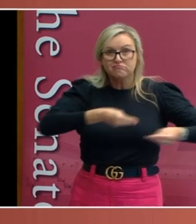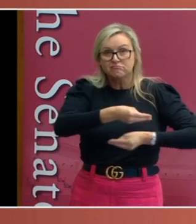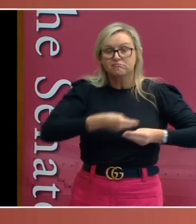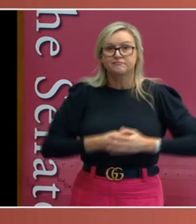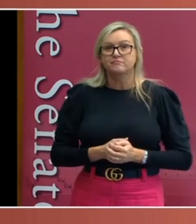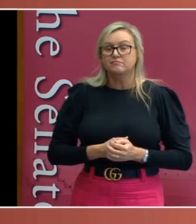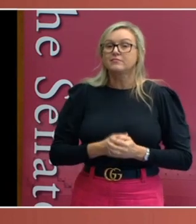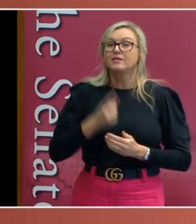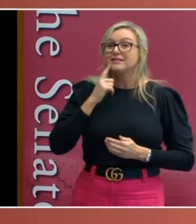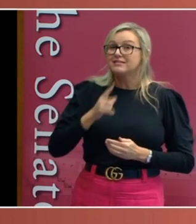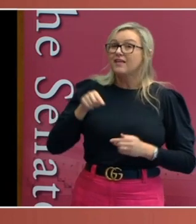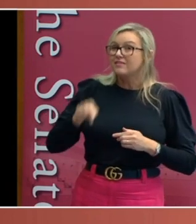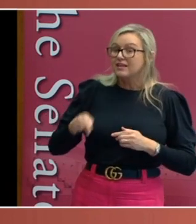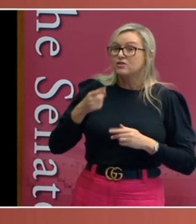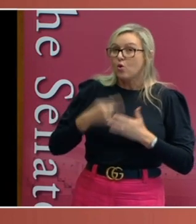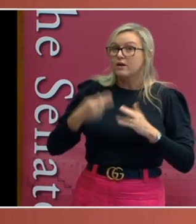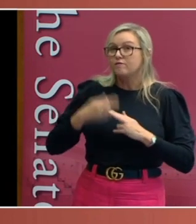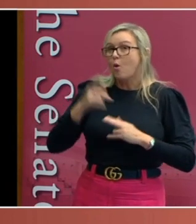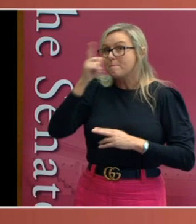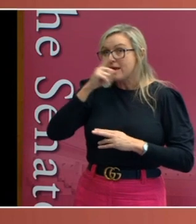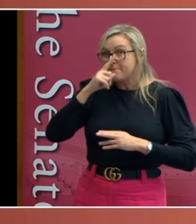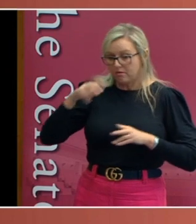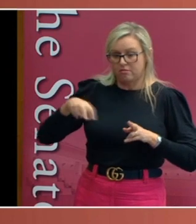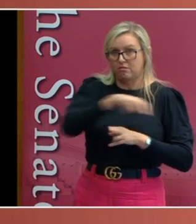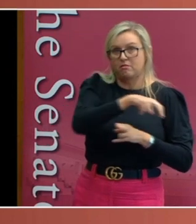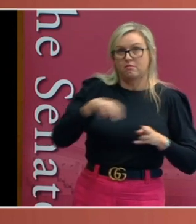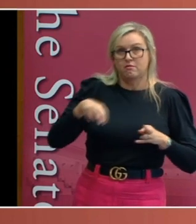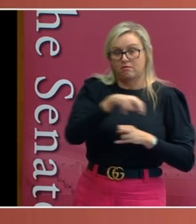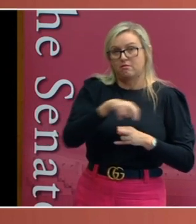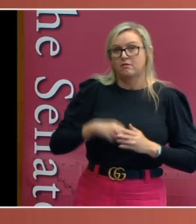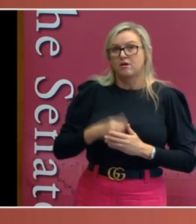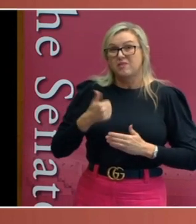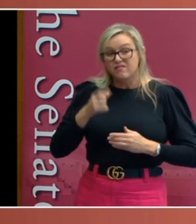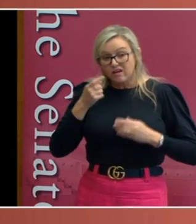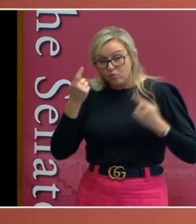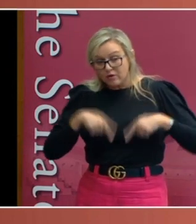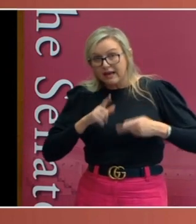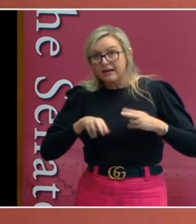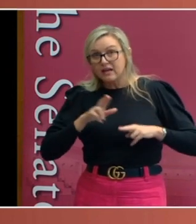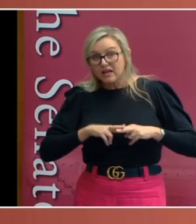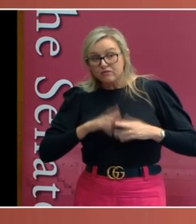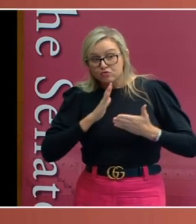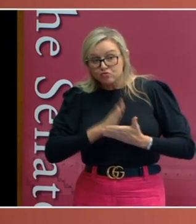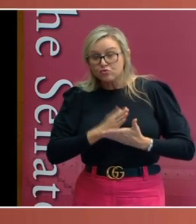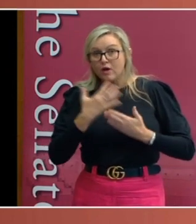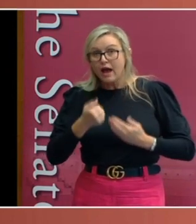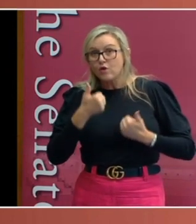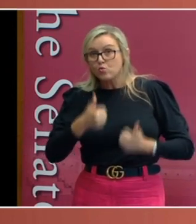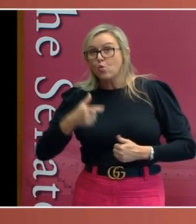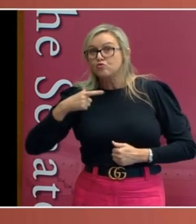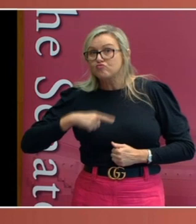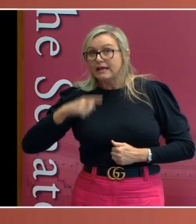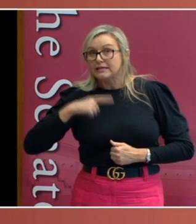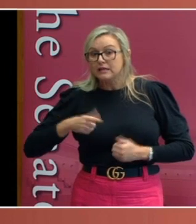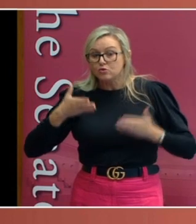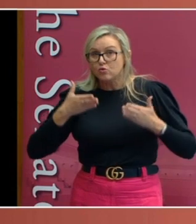movement of people across the border. Second, it looked at whether there was a legitimate purpose for the law and whether it was proportionate to